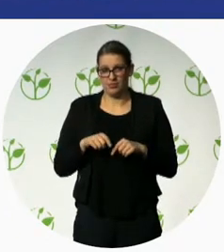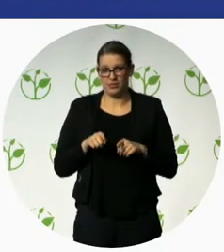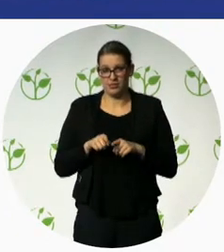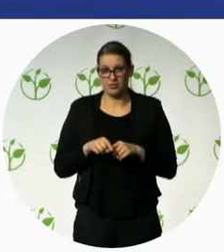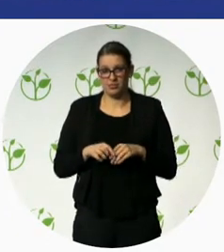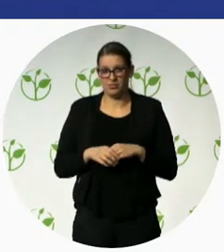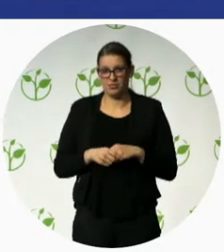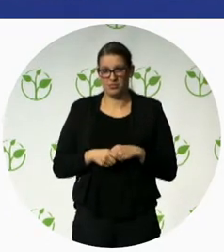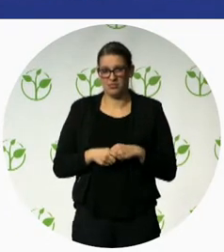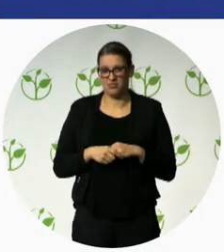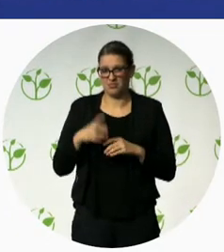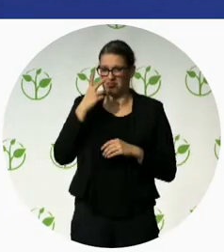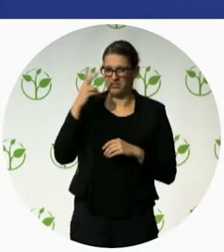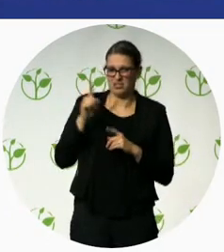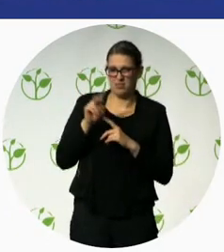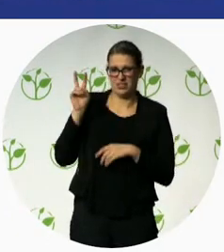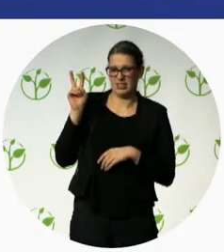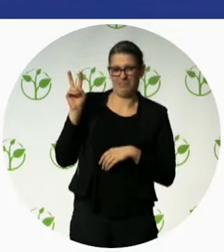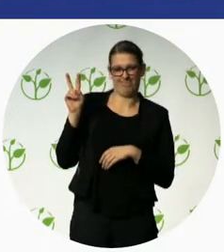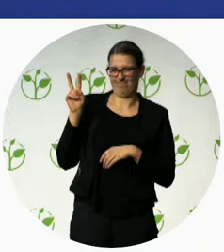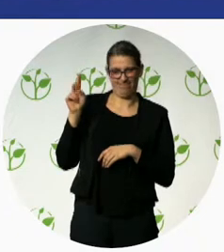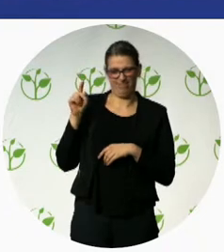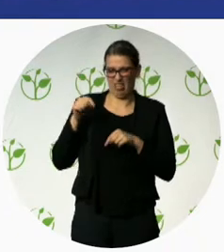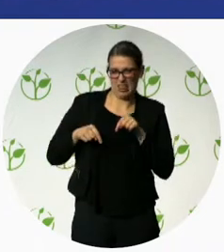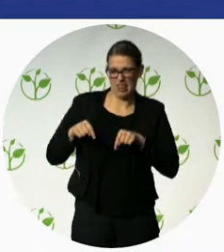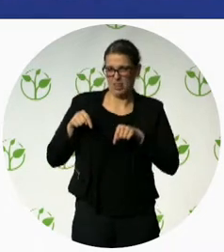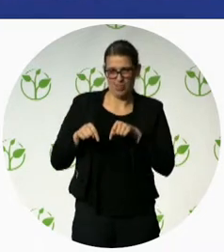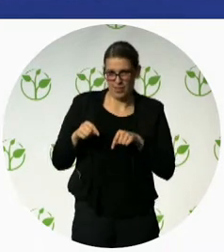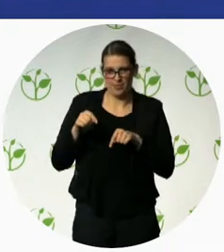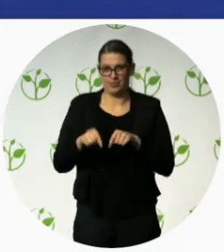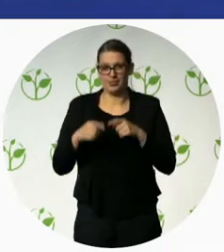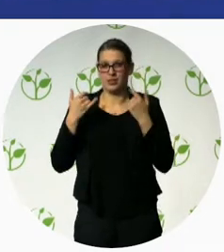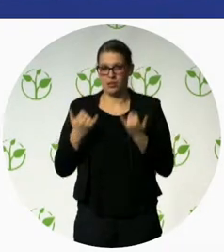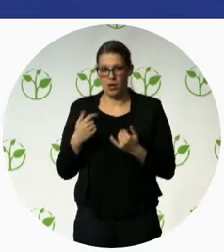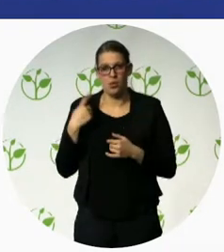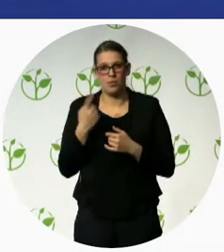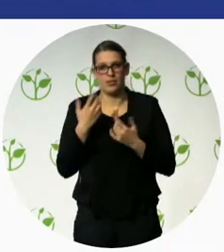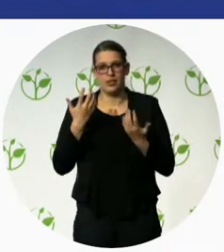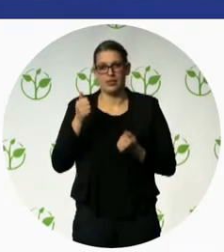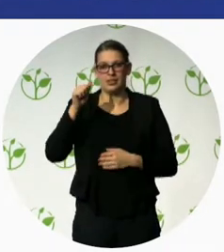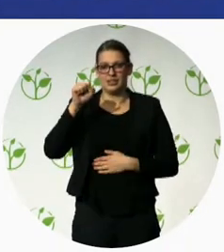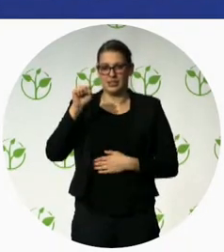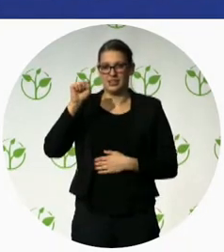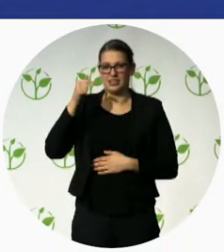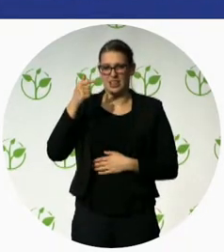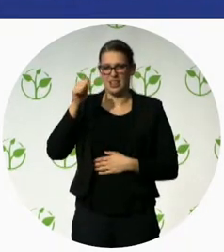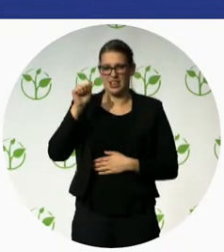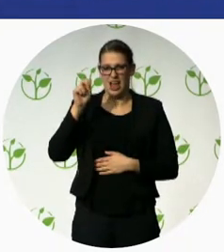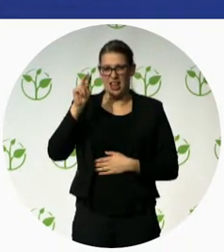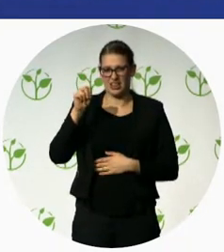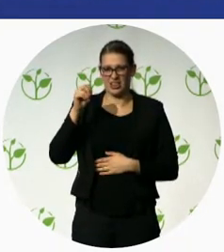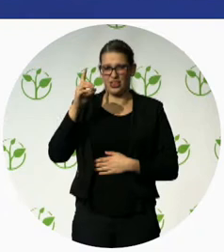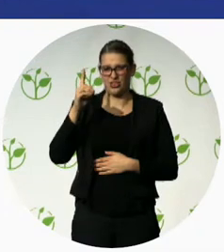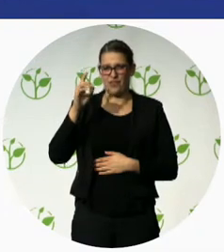cosmetically awkward so in partnership with Stanford University and DREV we started designing a high